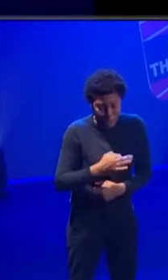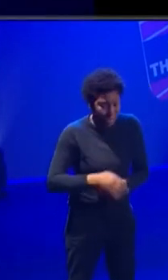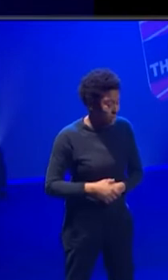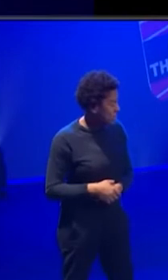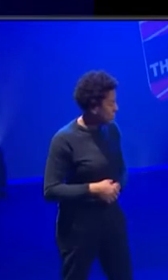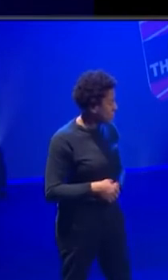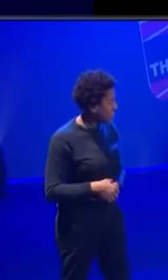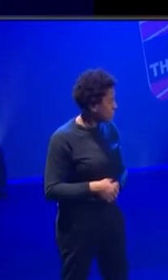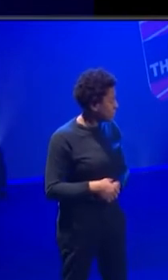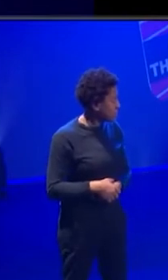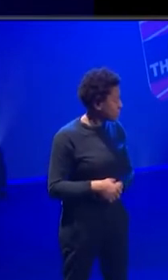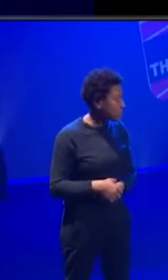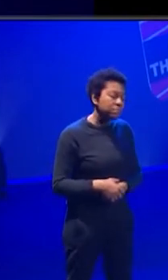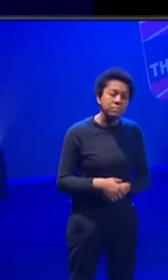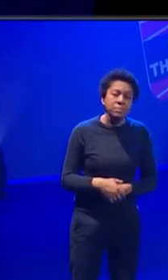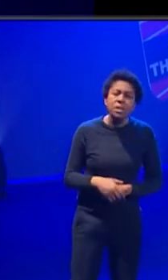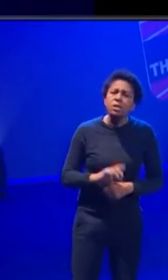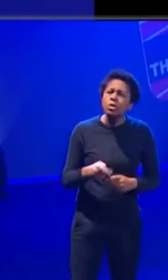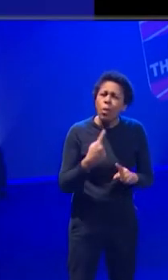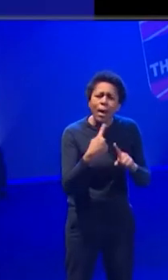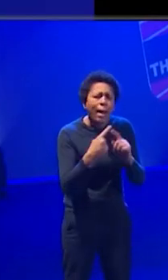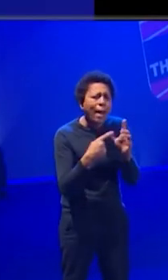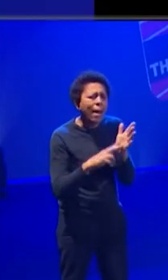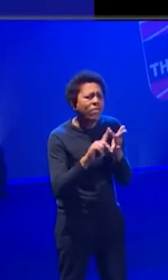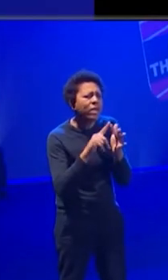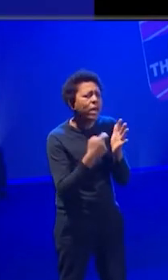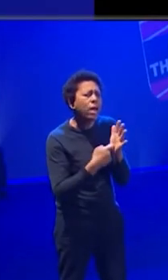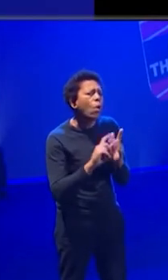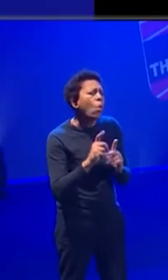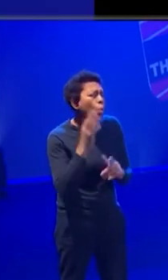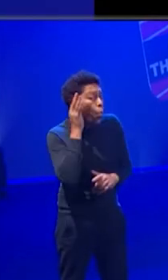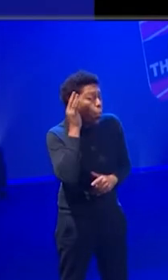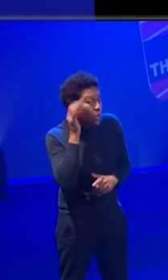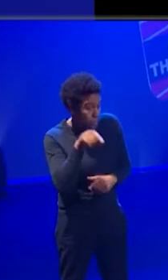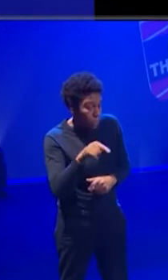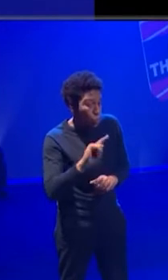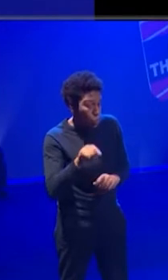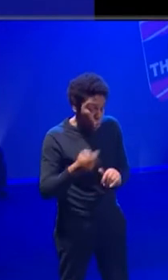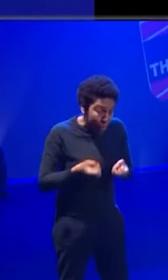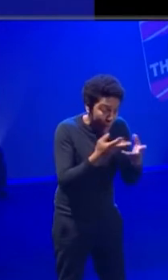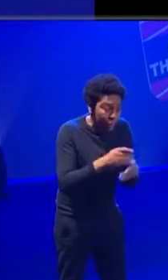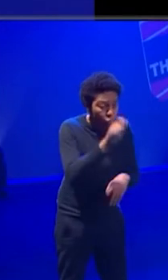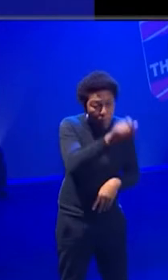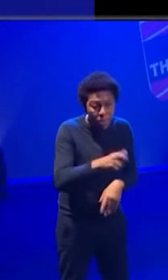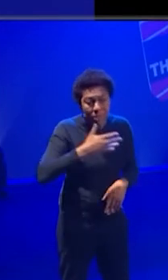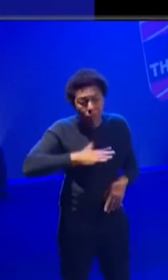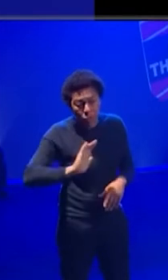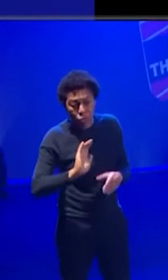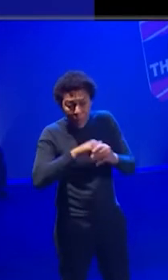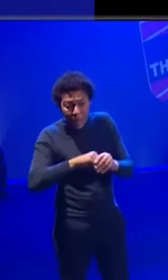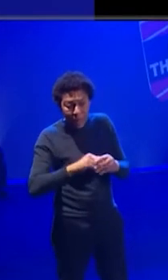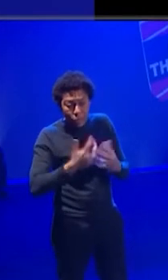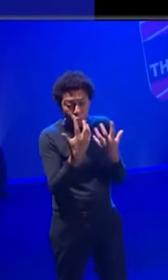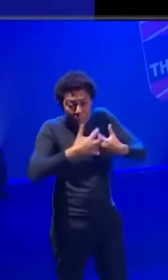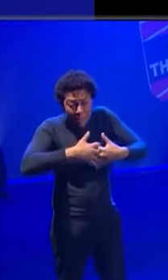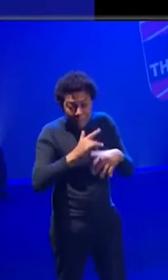you. And on that note, Javier and Frema, what top tips would you give for anyone thinking of getting into technical theatre today? So we'll start